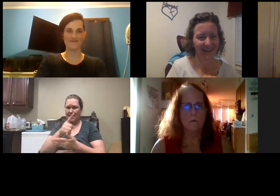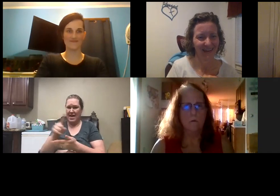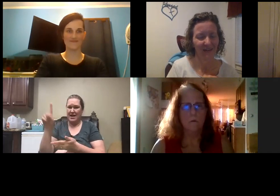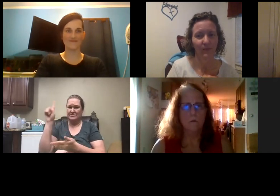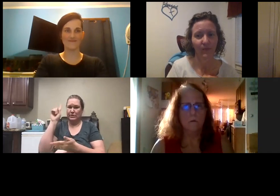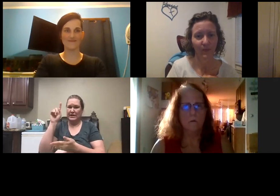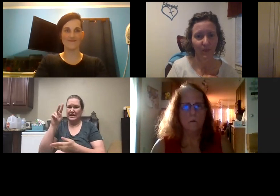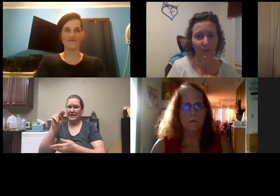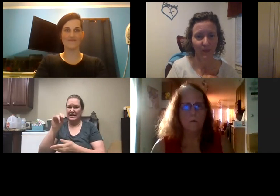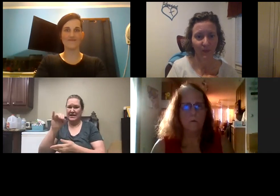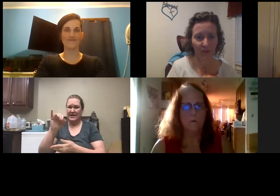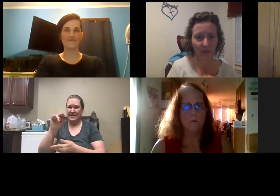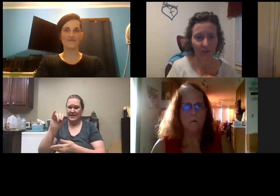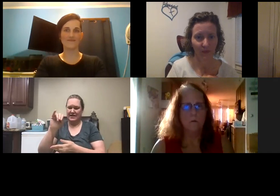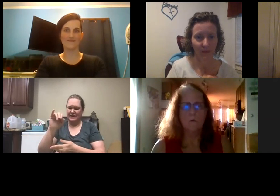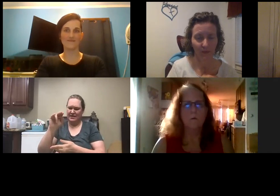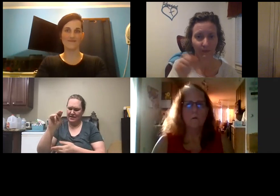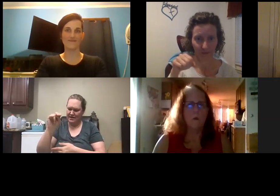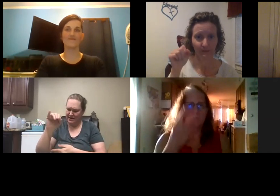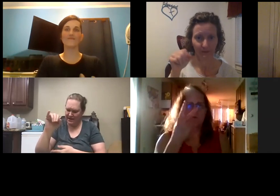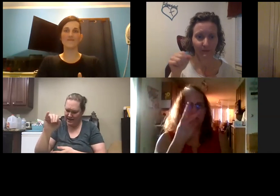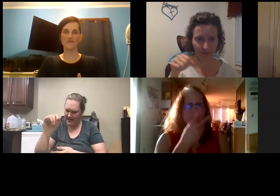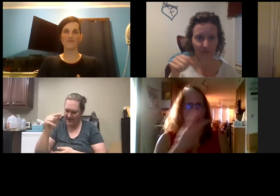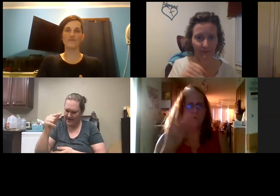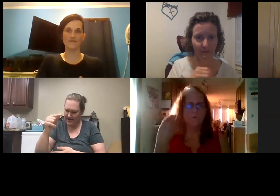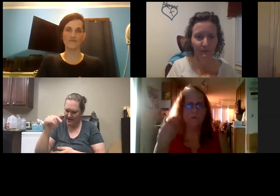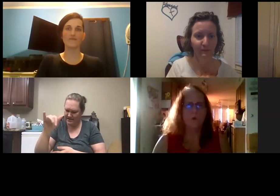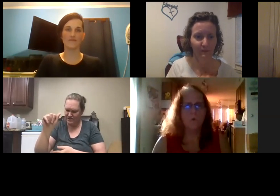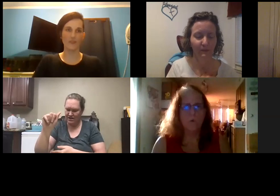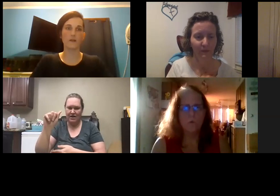So that video was last week, the Ningxia.